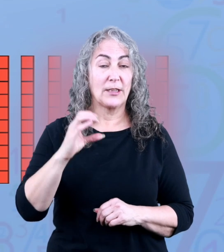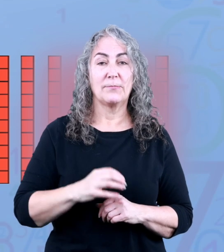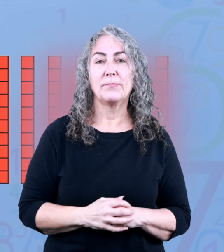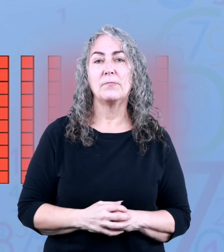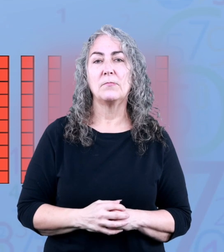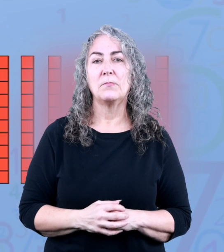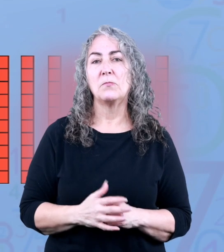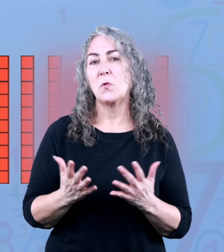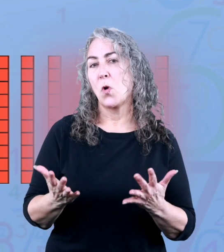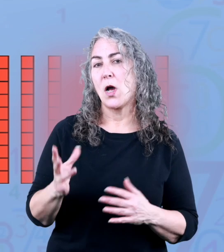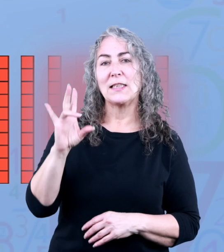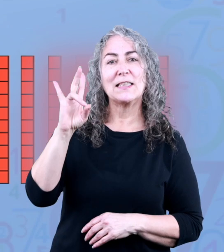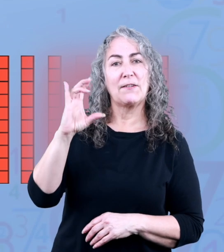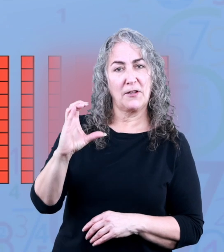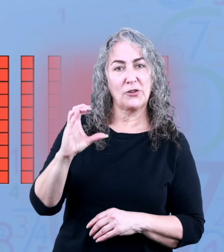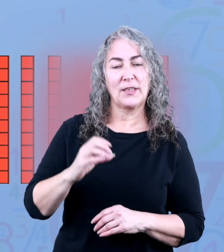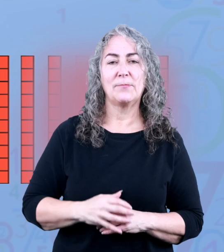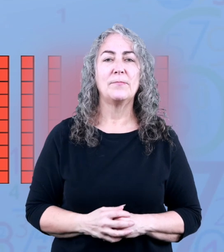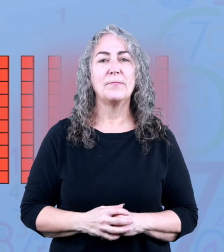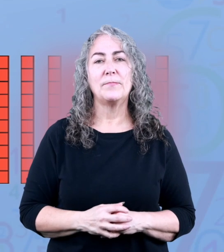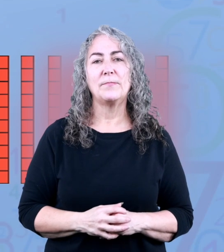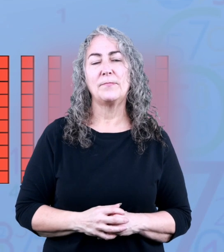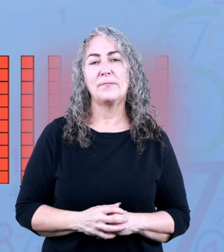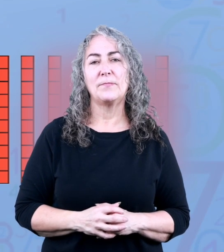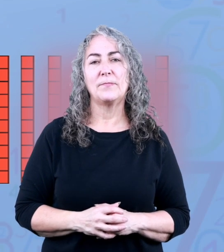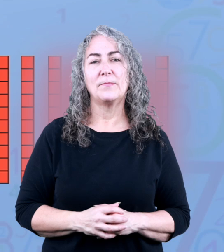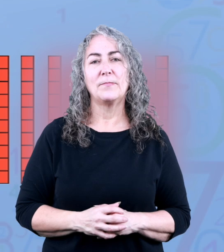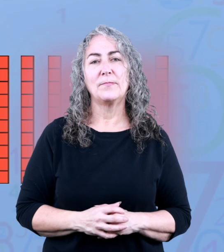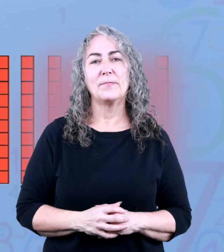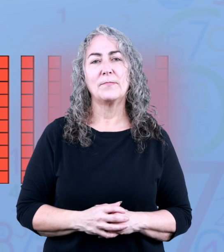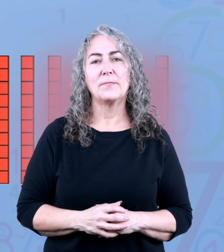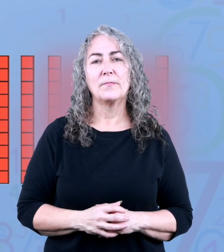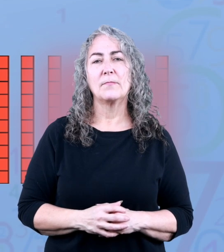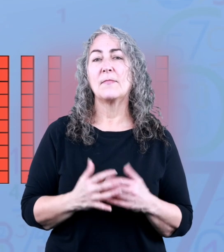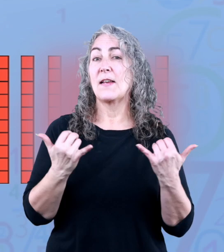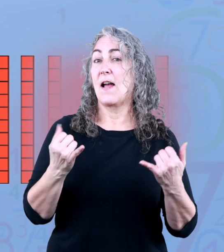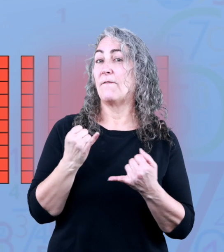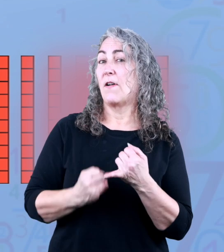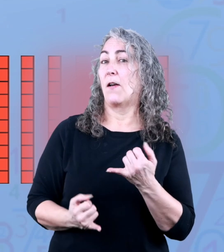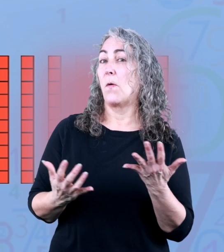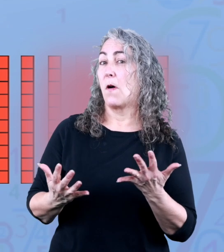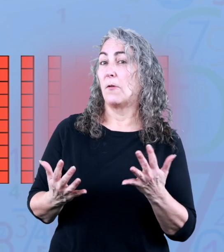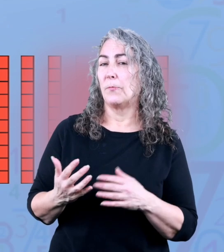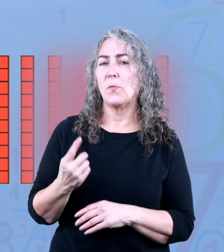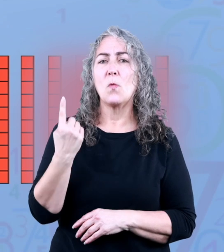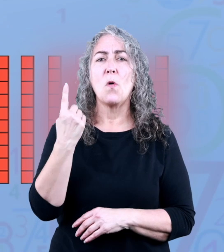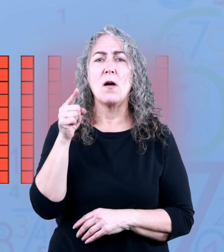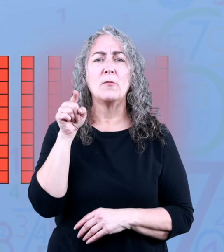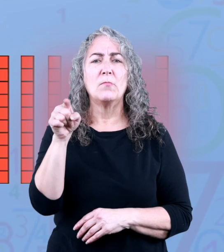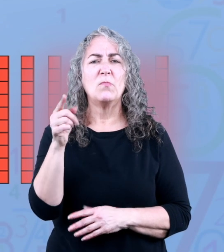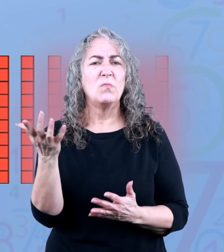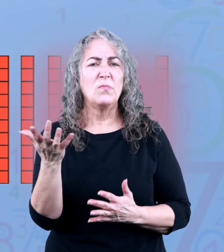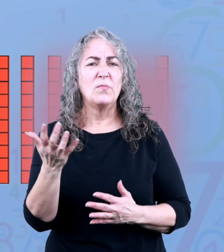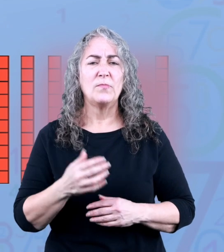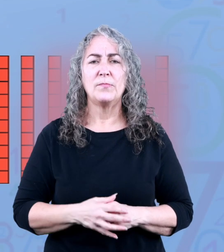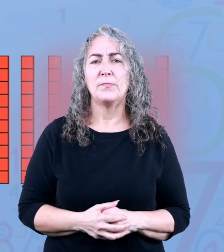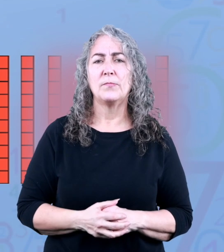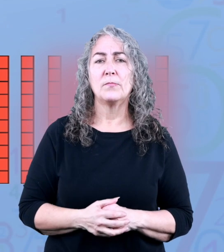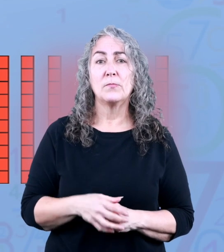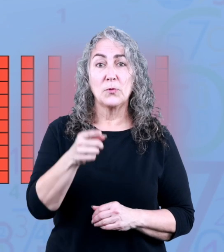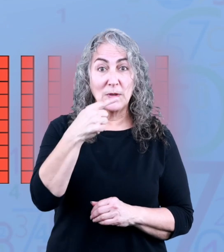hundreds or seven hundred finally how many ones are there